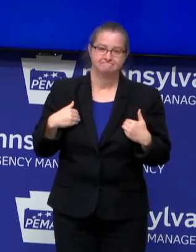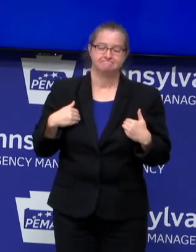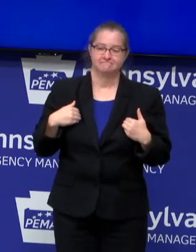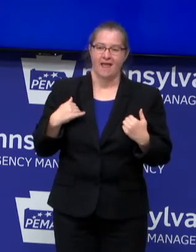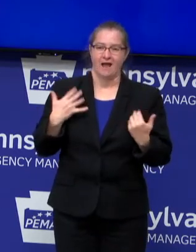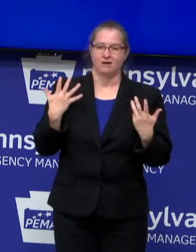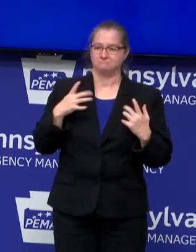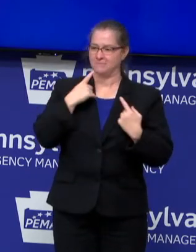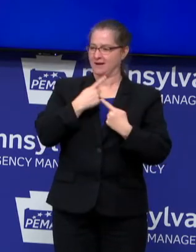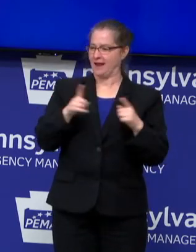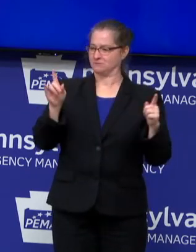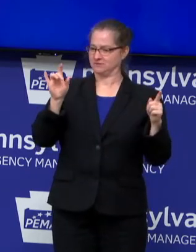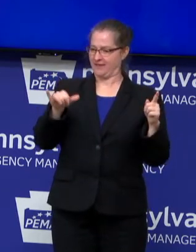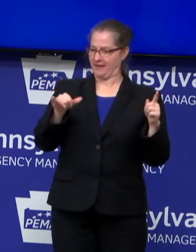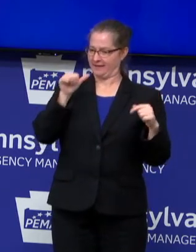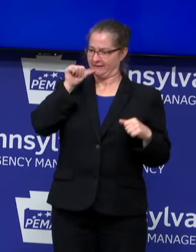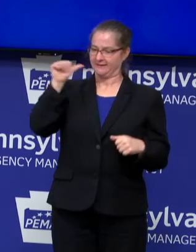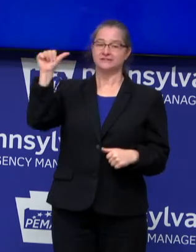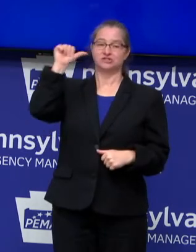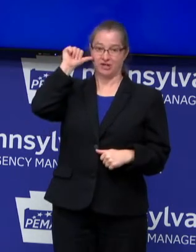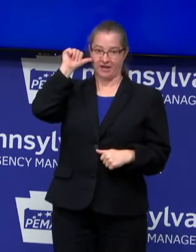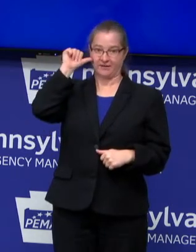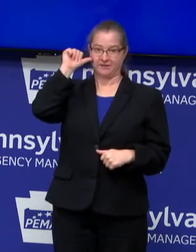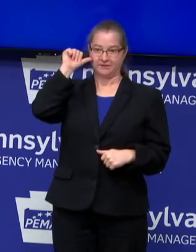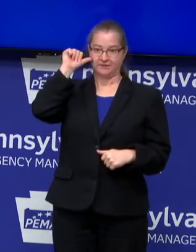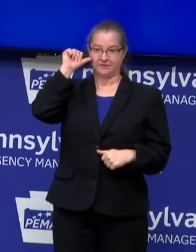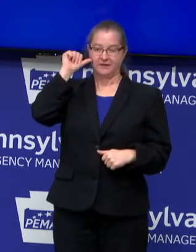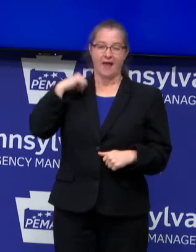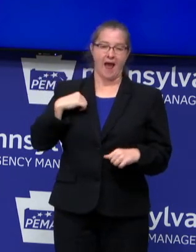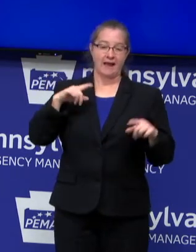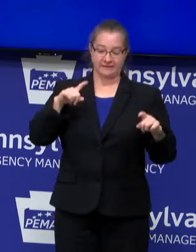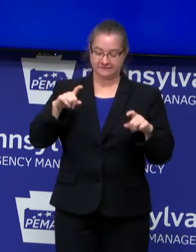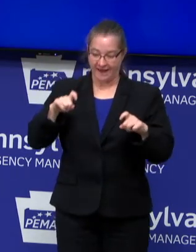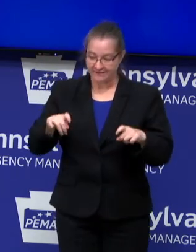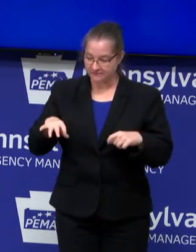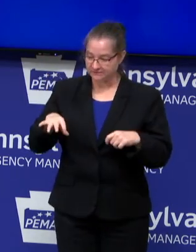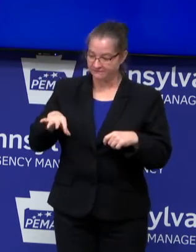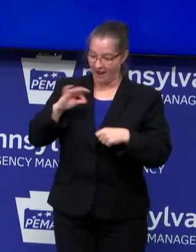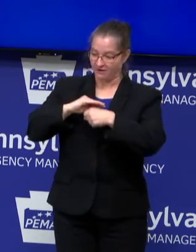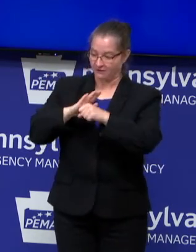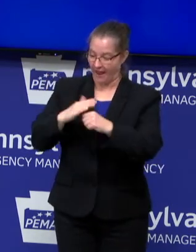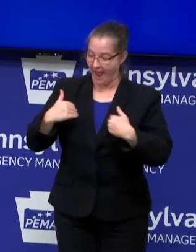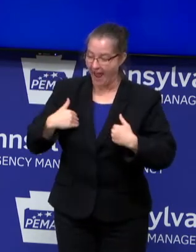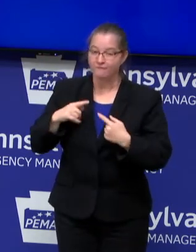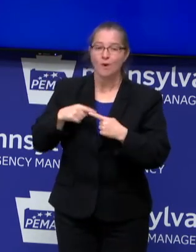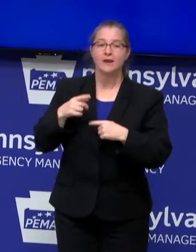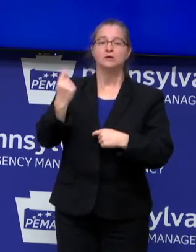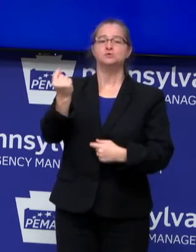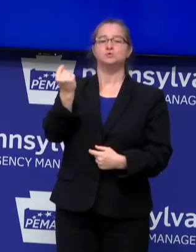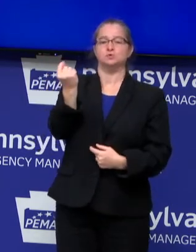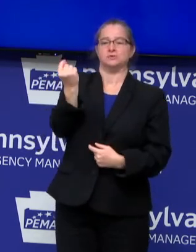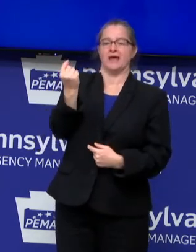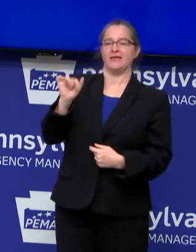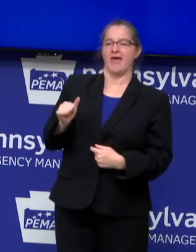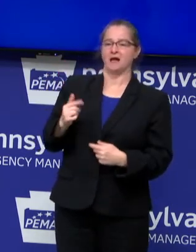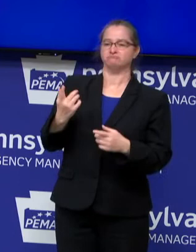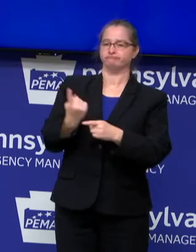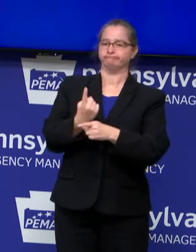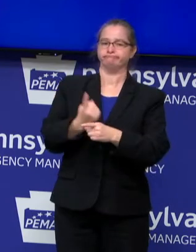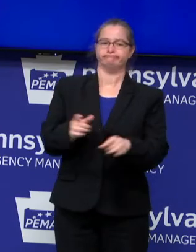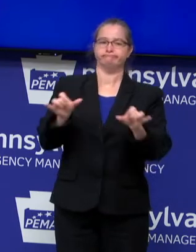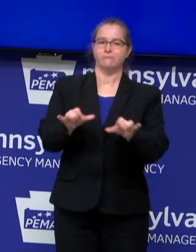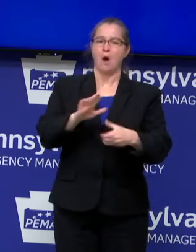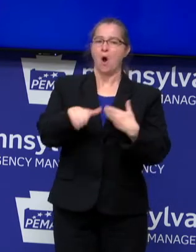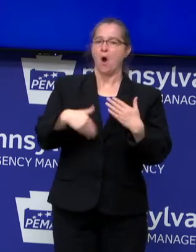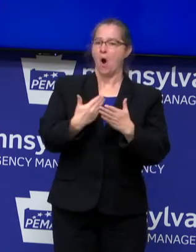that, I guess, yesterday. I actually tested positive on Tuesday at a routine test. All employees who are at the